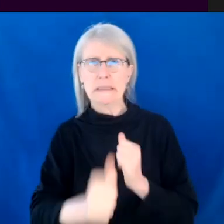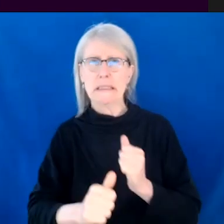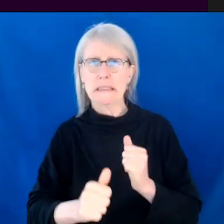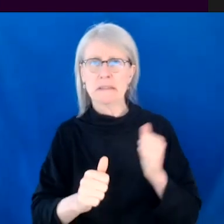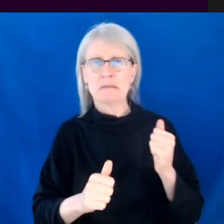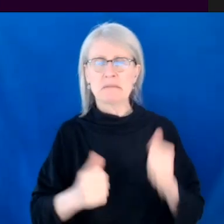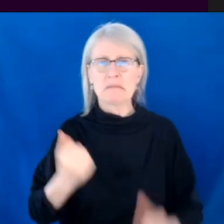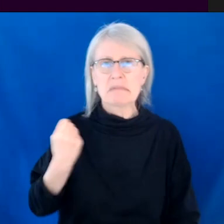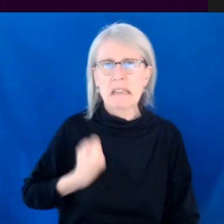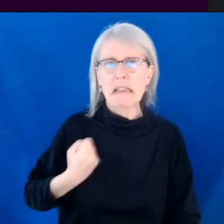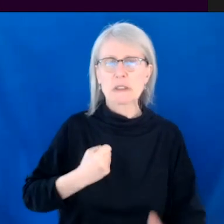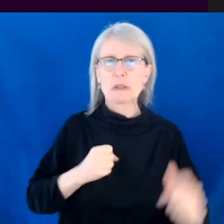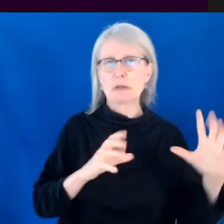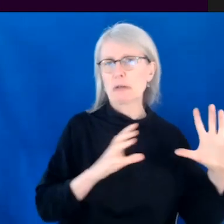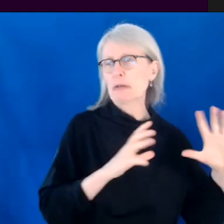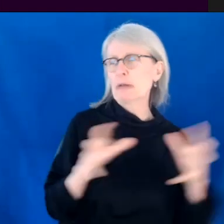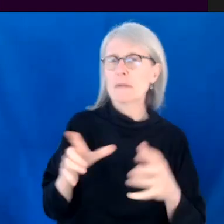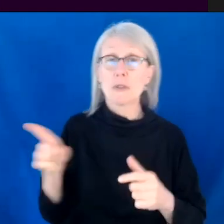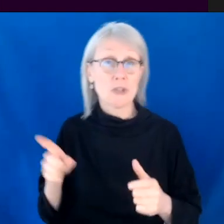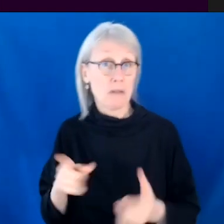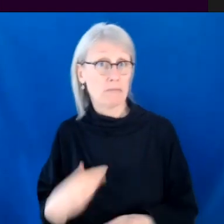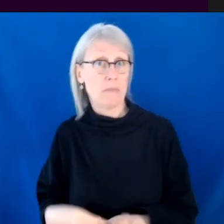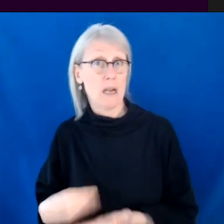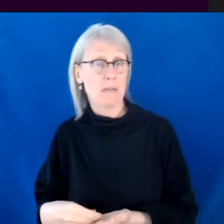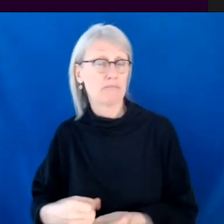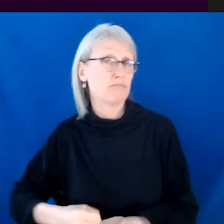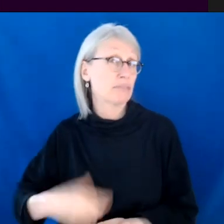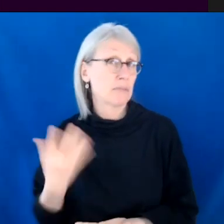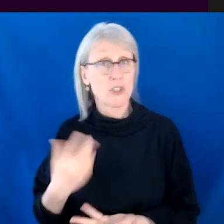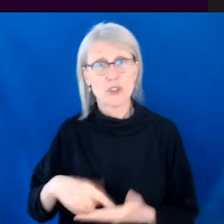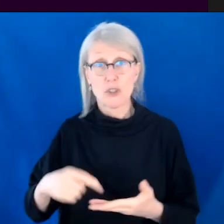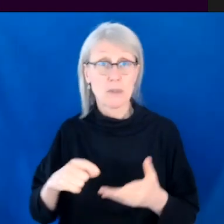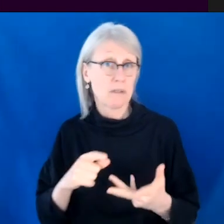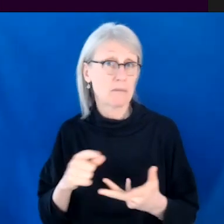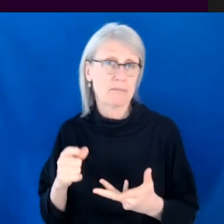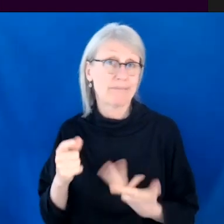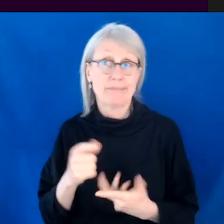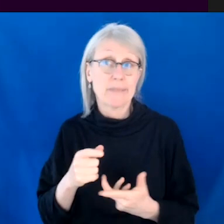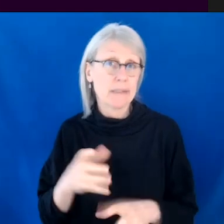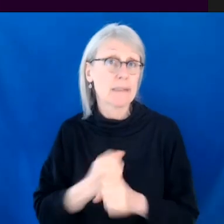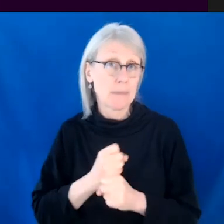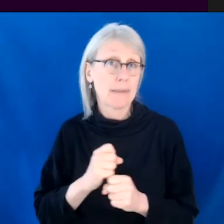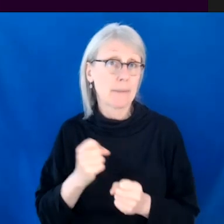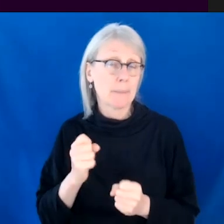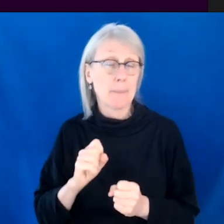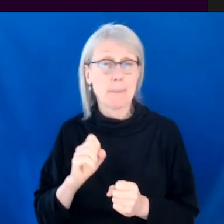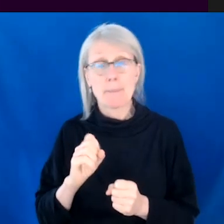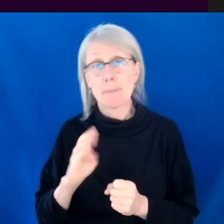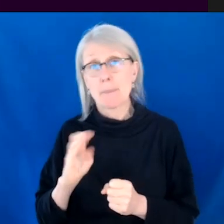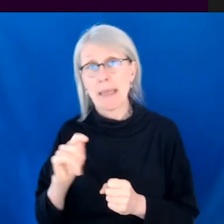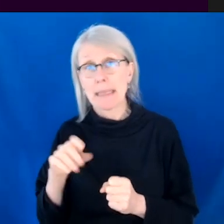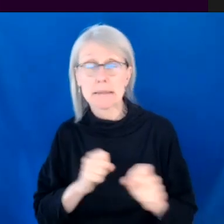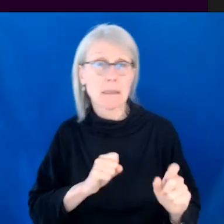She, you know, had, she had a lot of money. She had this thriving business doing running numbers. Um, she was, and at the same time she